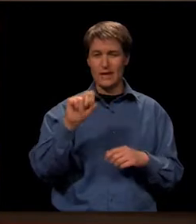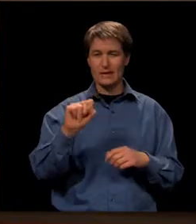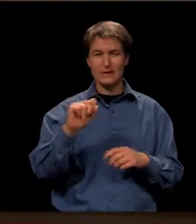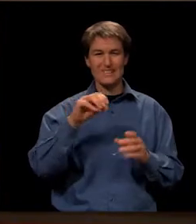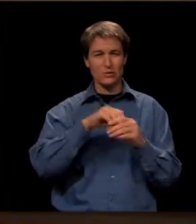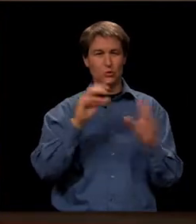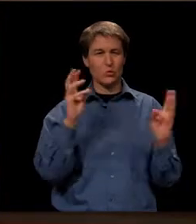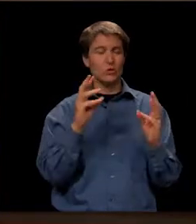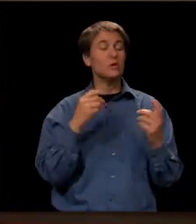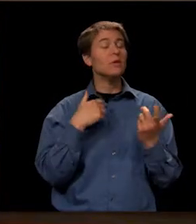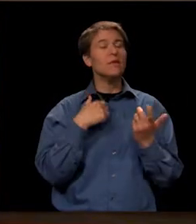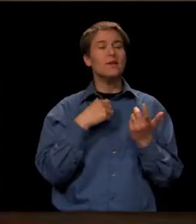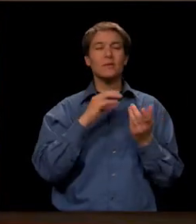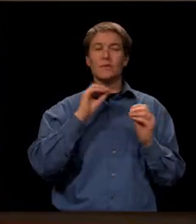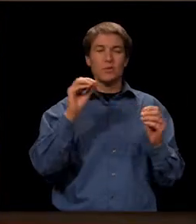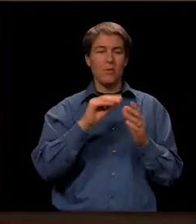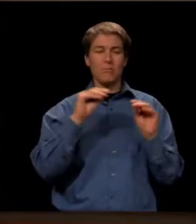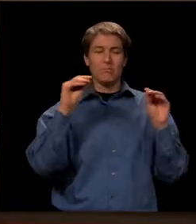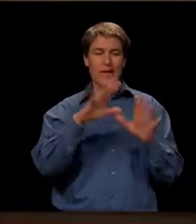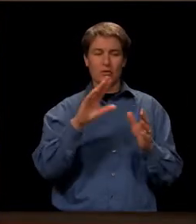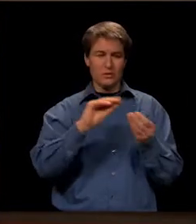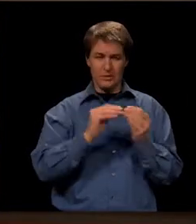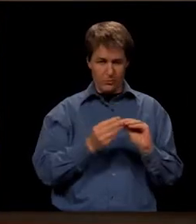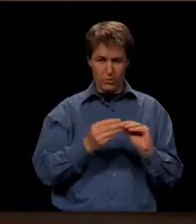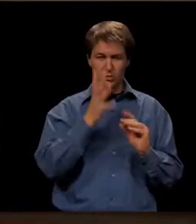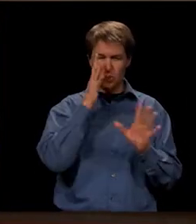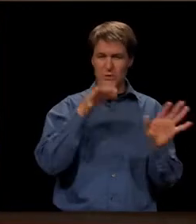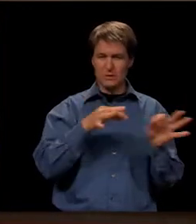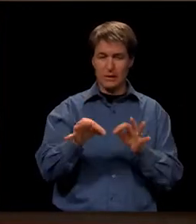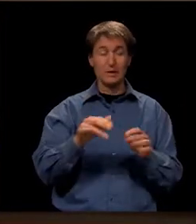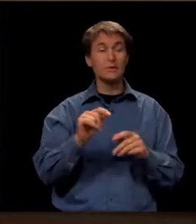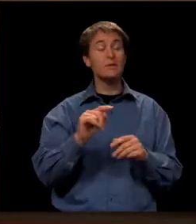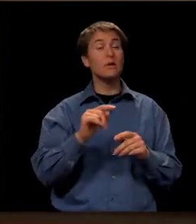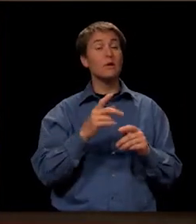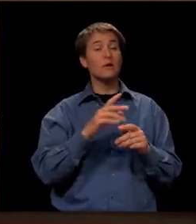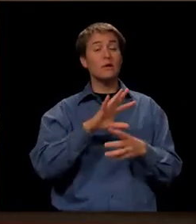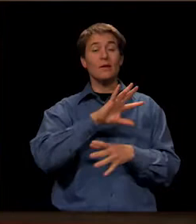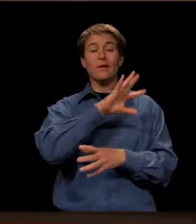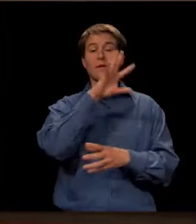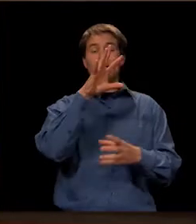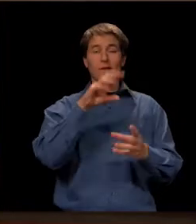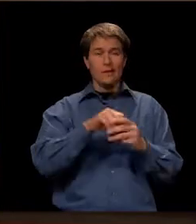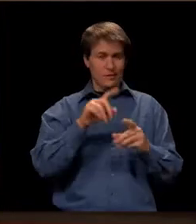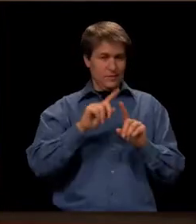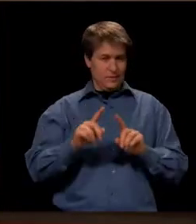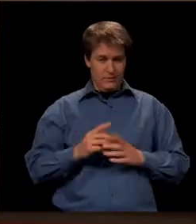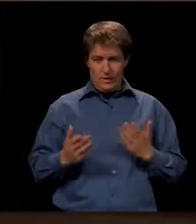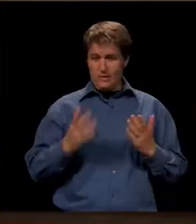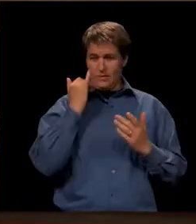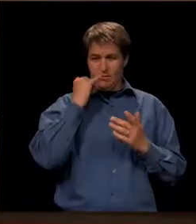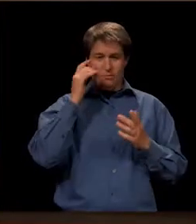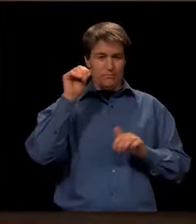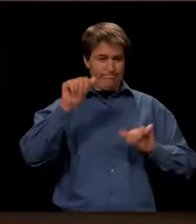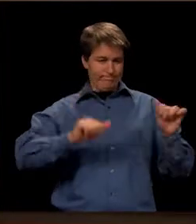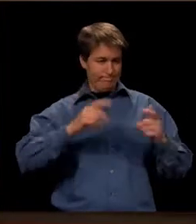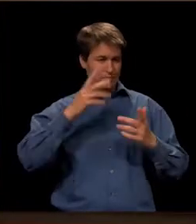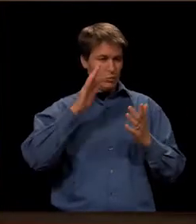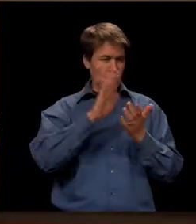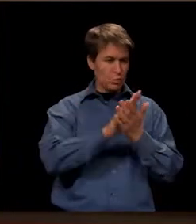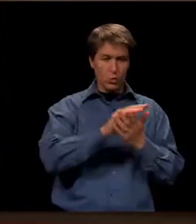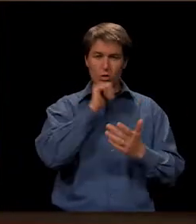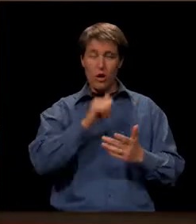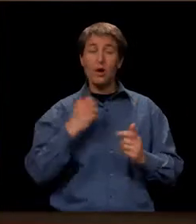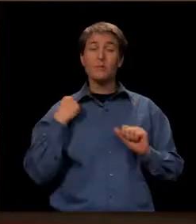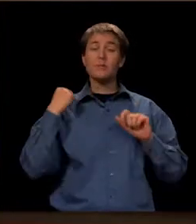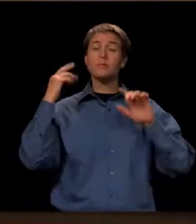no magic number for us when we put this together, so I want to explain that a little bit. It's a combination of the elements when we decide whether to have school or not. Snow on the